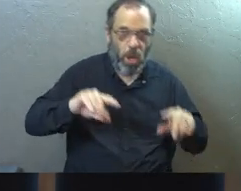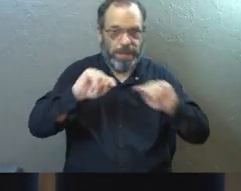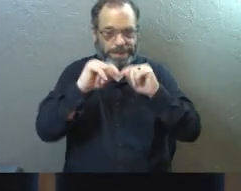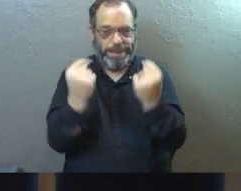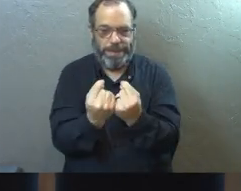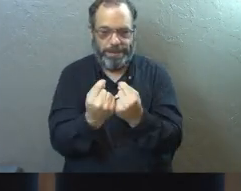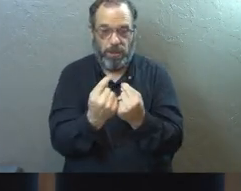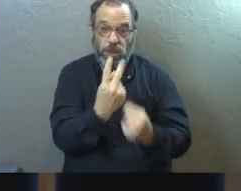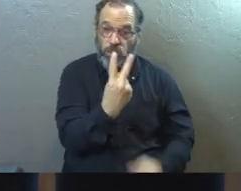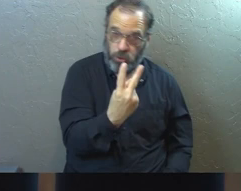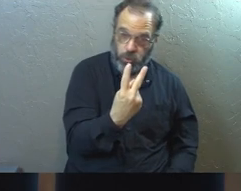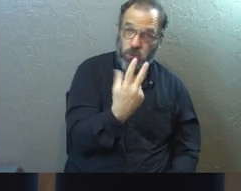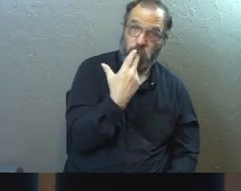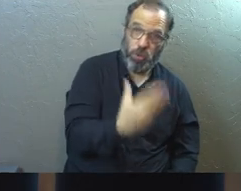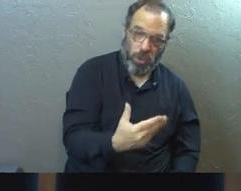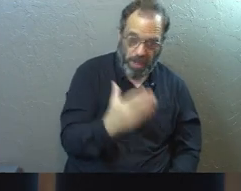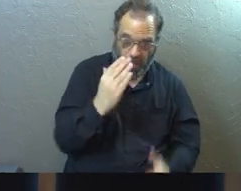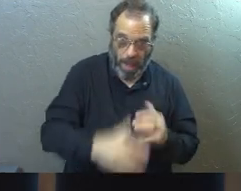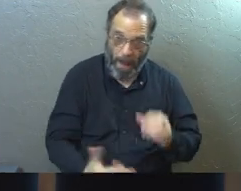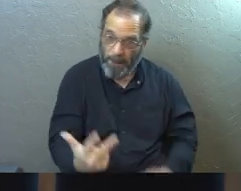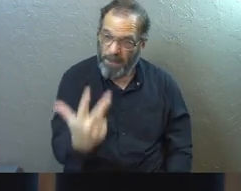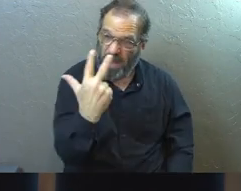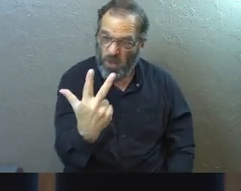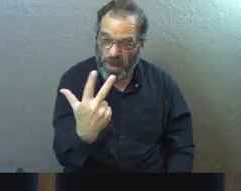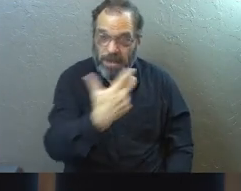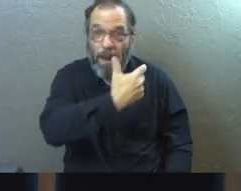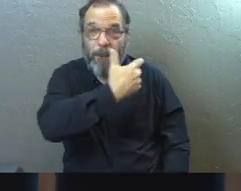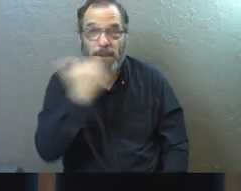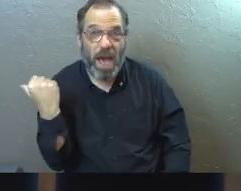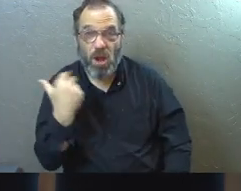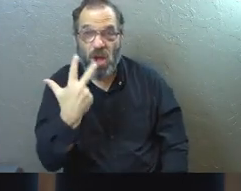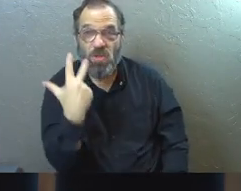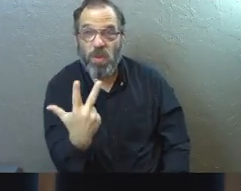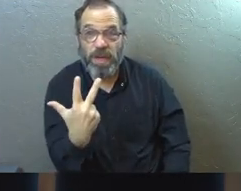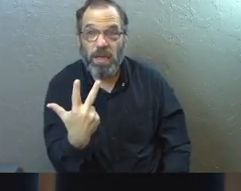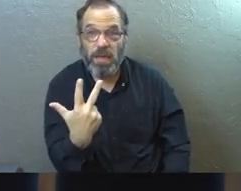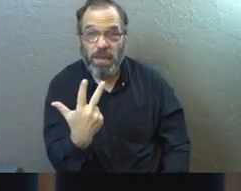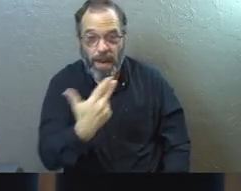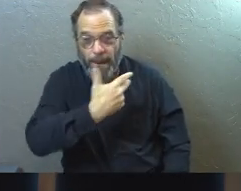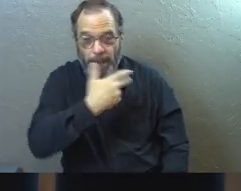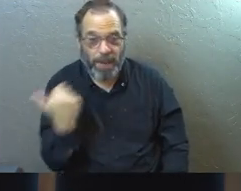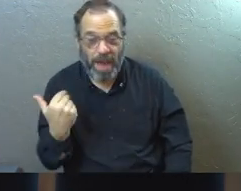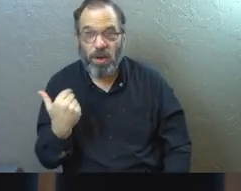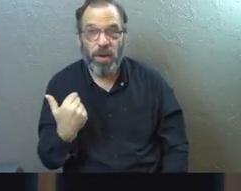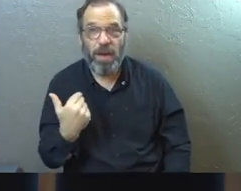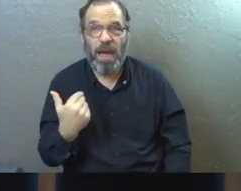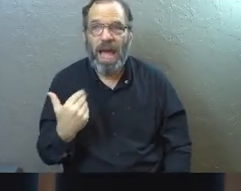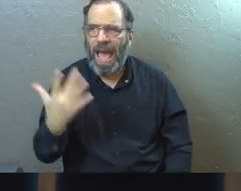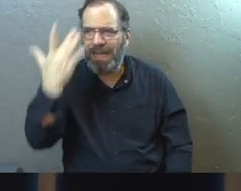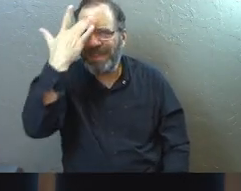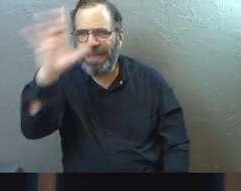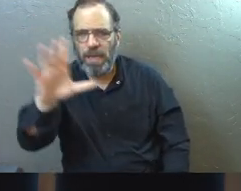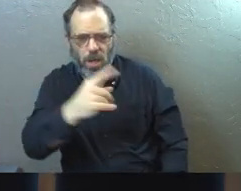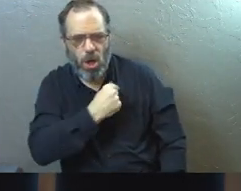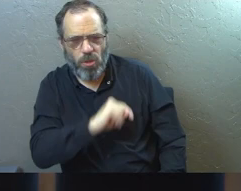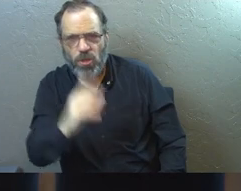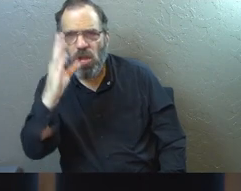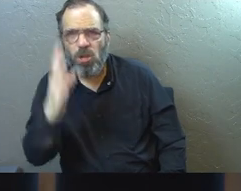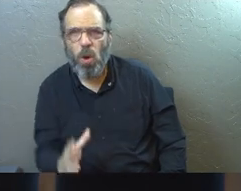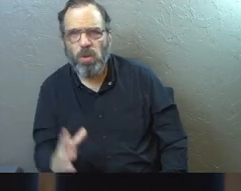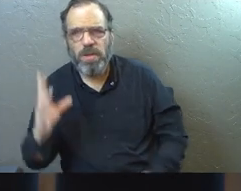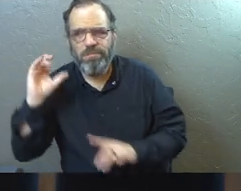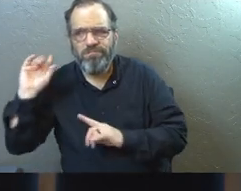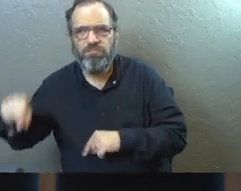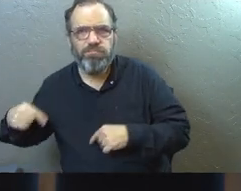team, two people together, but at the end it goes, but three is even better. Three is even better, and scholars and theologians throughout